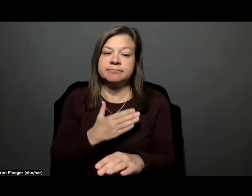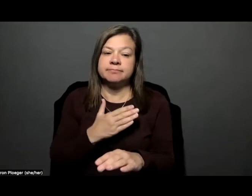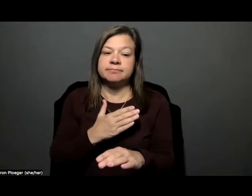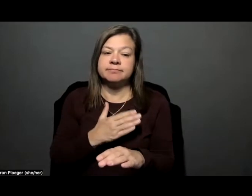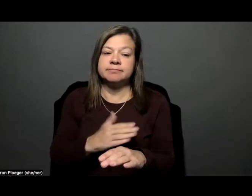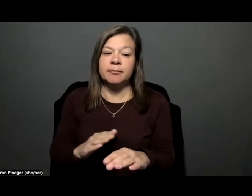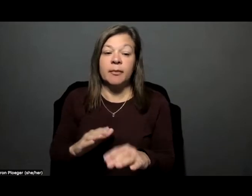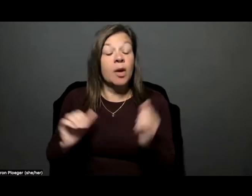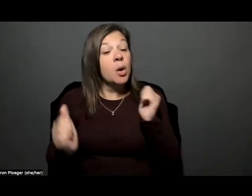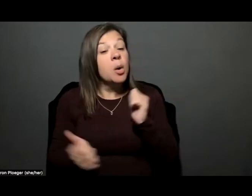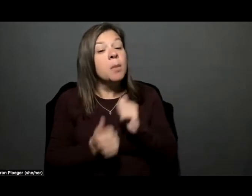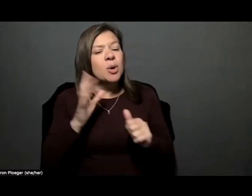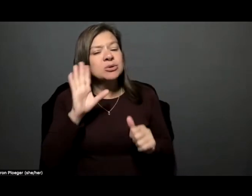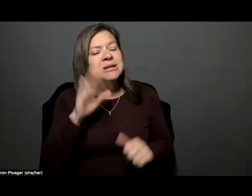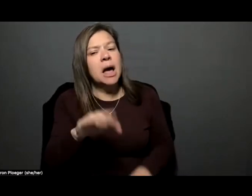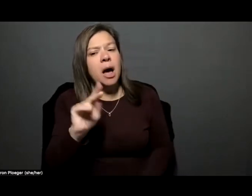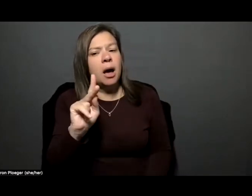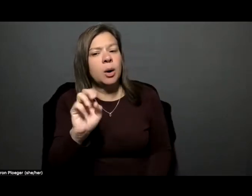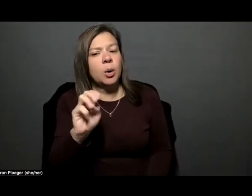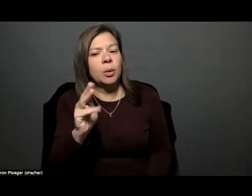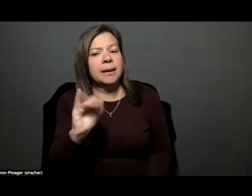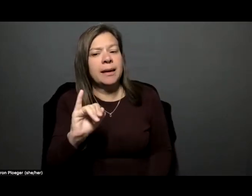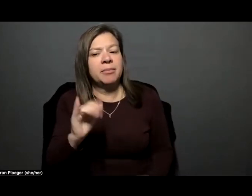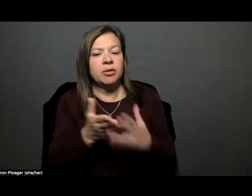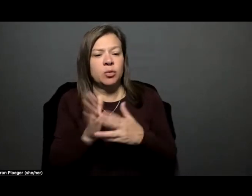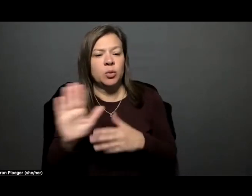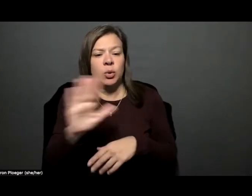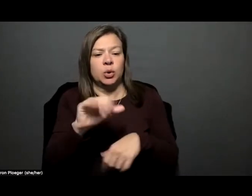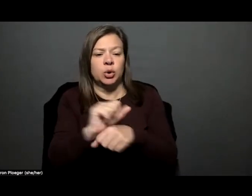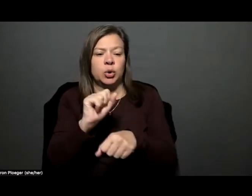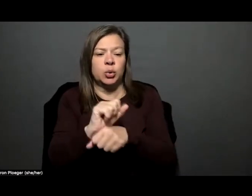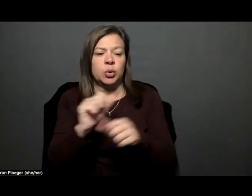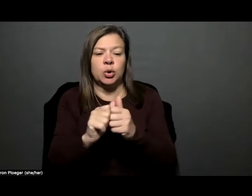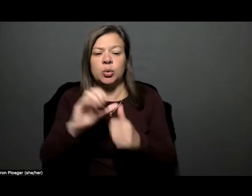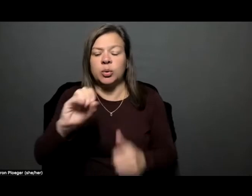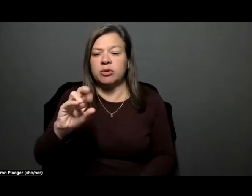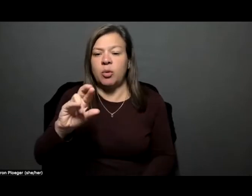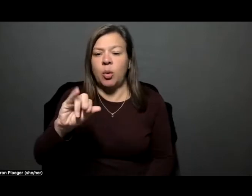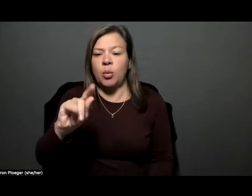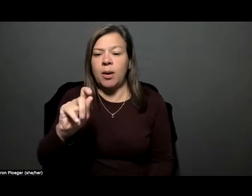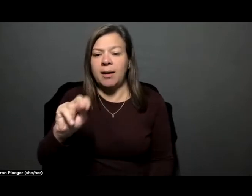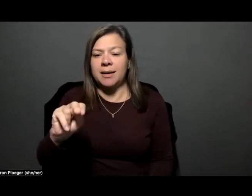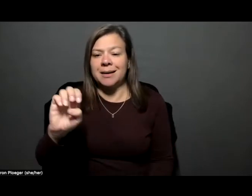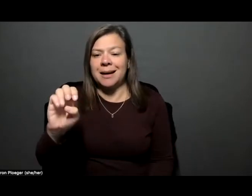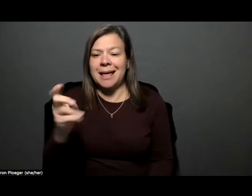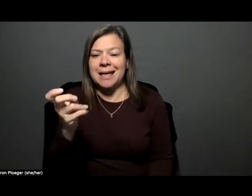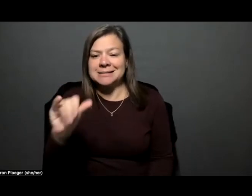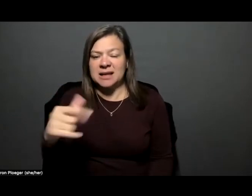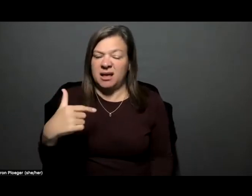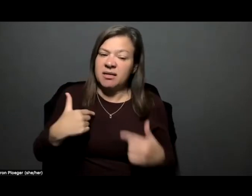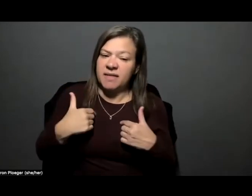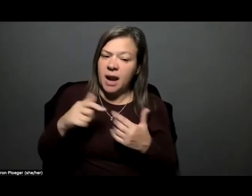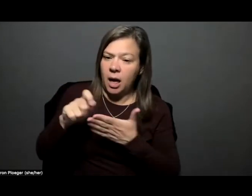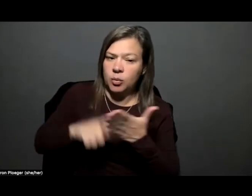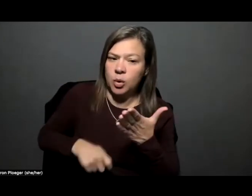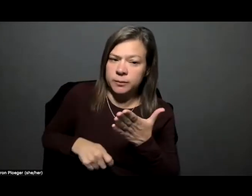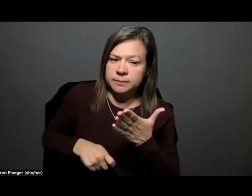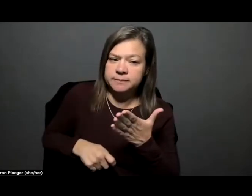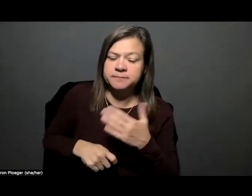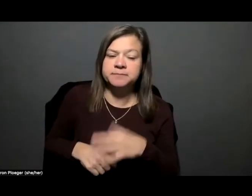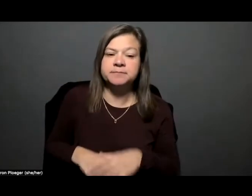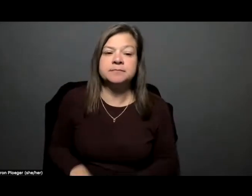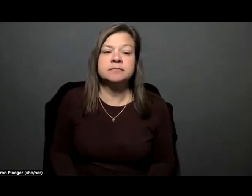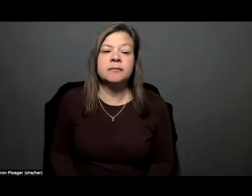Mostly I know Kimmy through the work that she did in the Orion essay that I wrote and what's